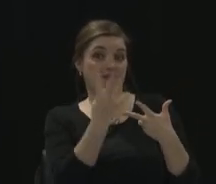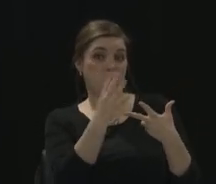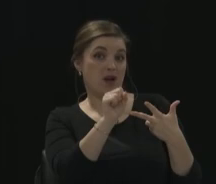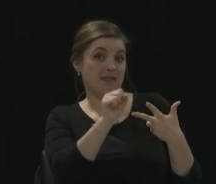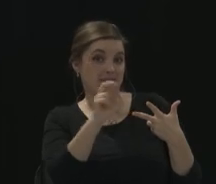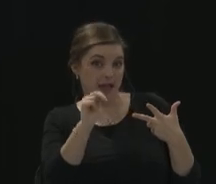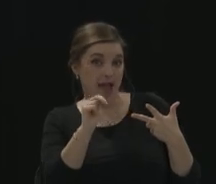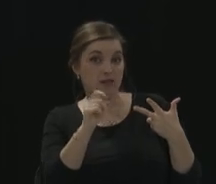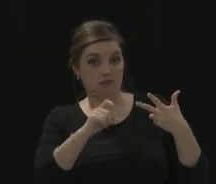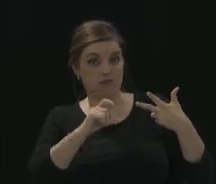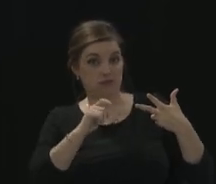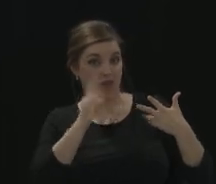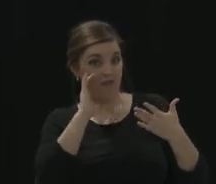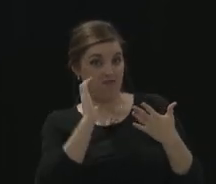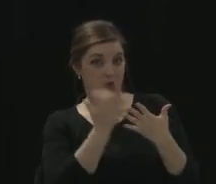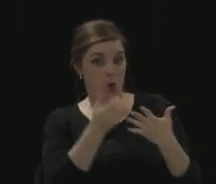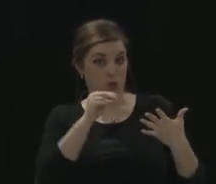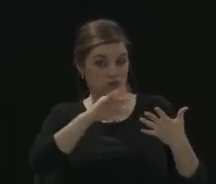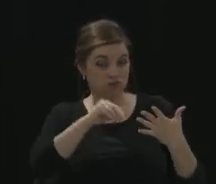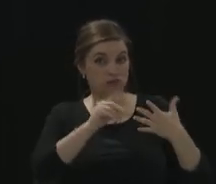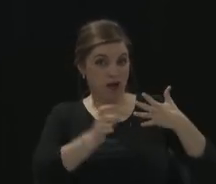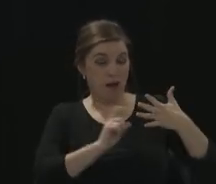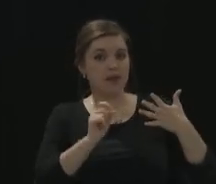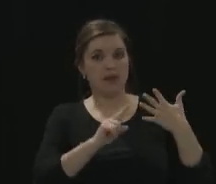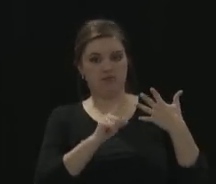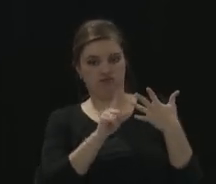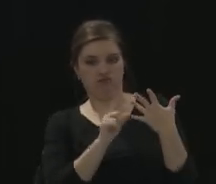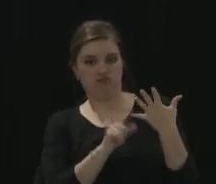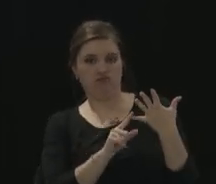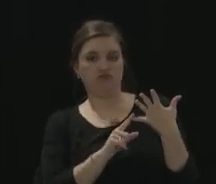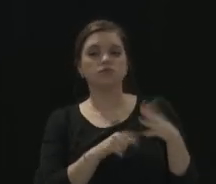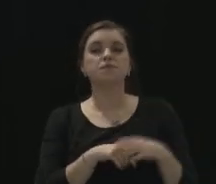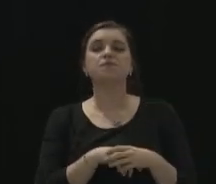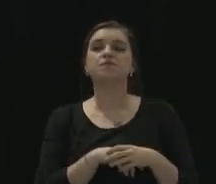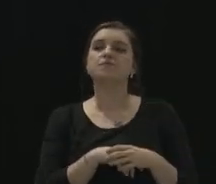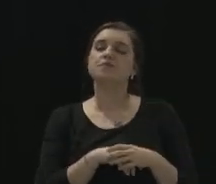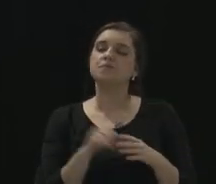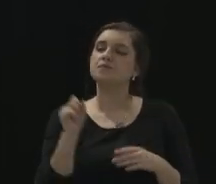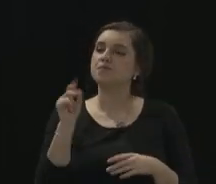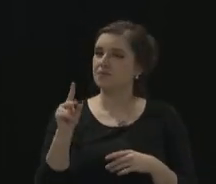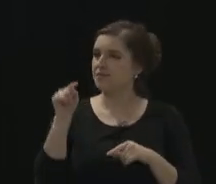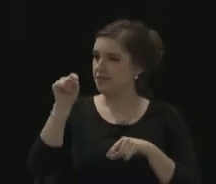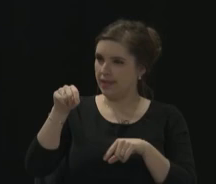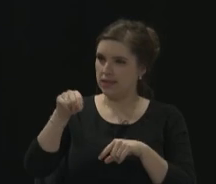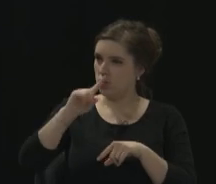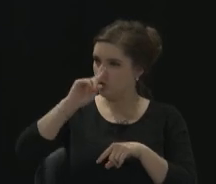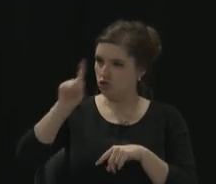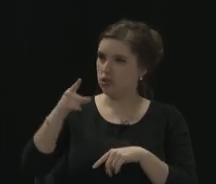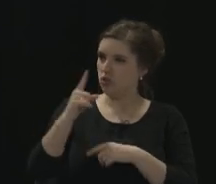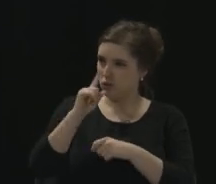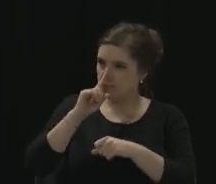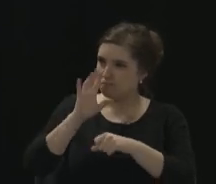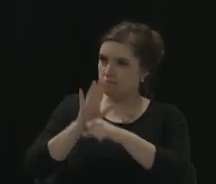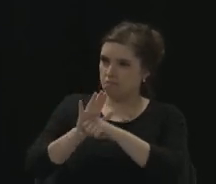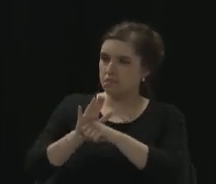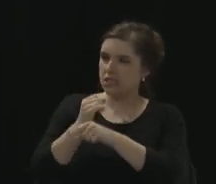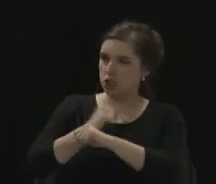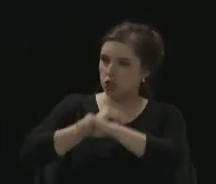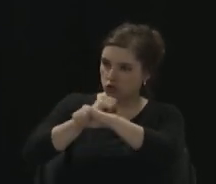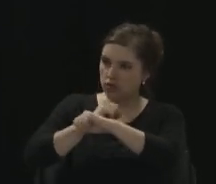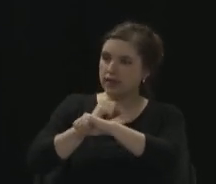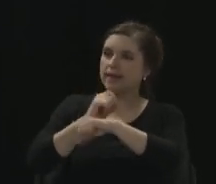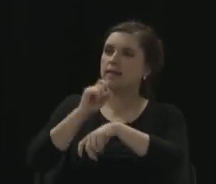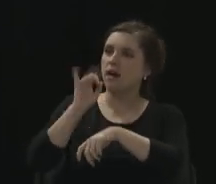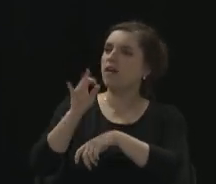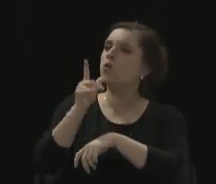And if I think about that, really this is all in an effort to try to ensure the security of the person voting is the person, right,